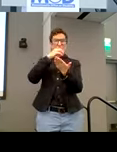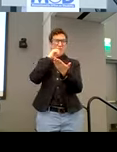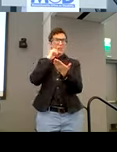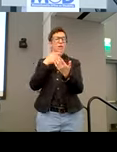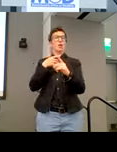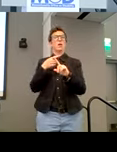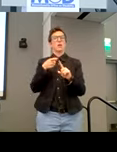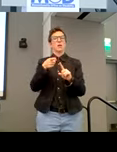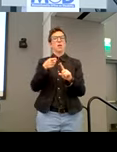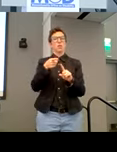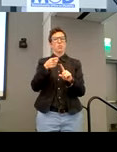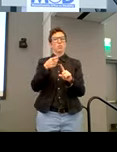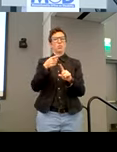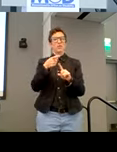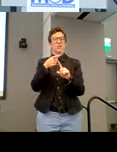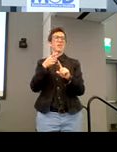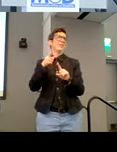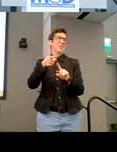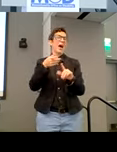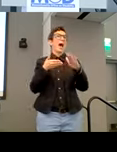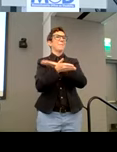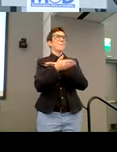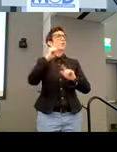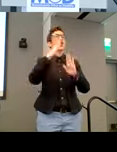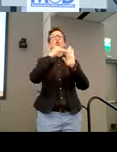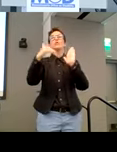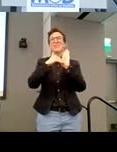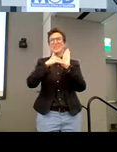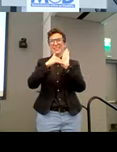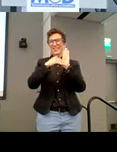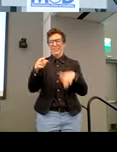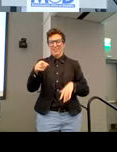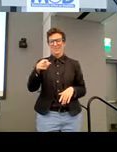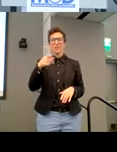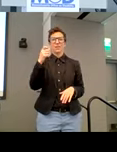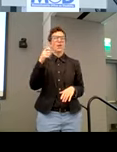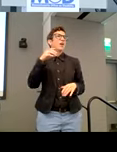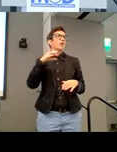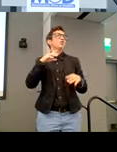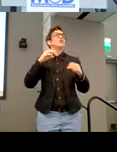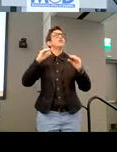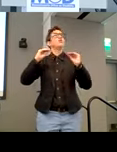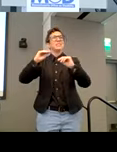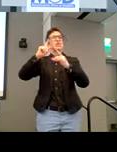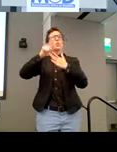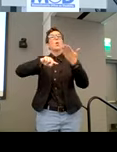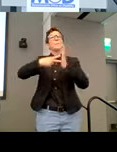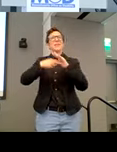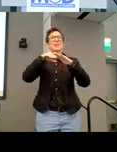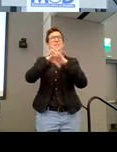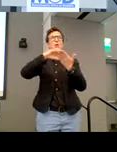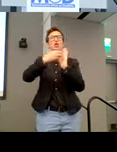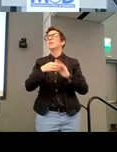in New Zealand about the accessibility cookie. And I said, just bake something with, they said, can we do anything? I said, just have somebody bake something with